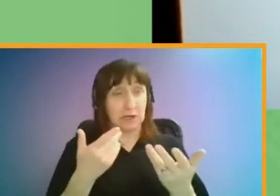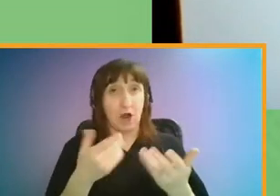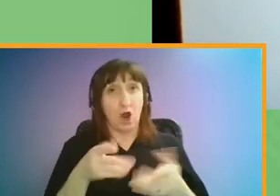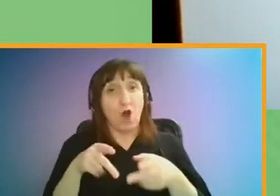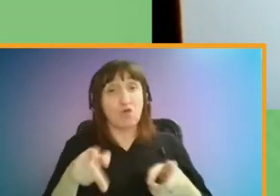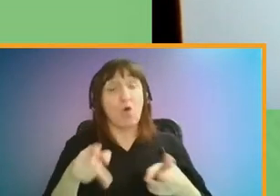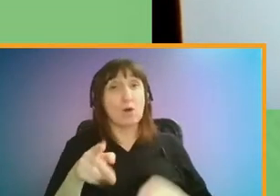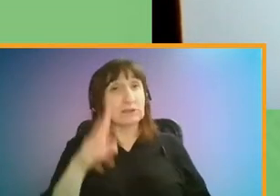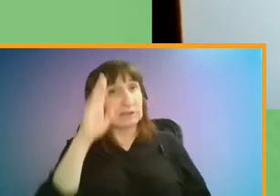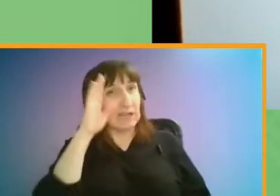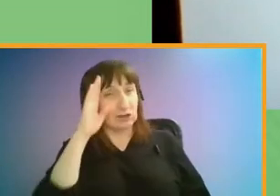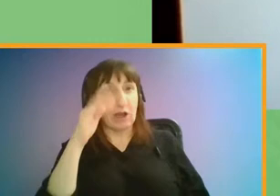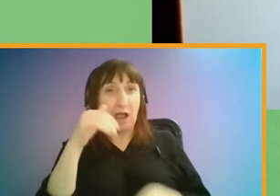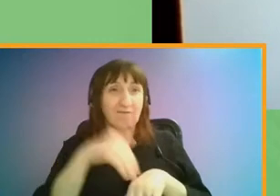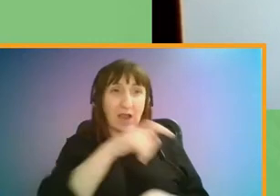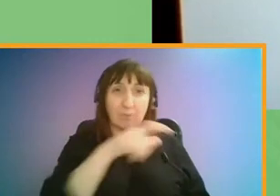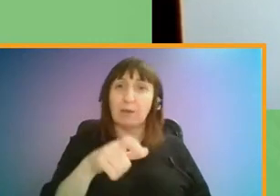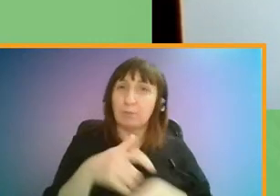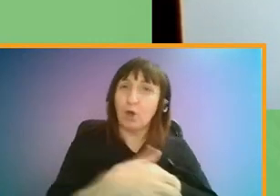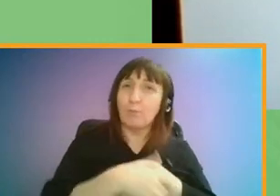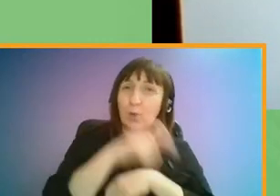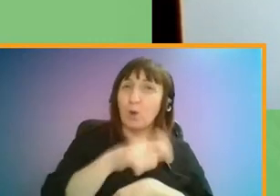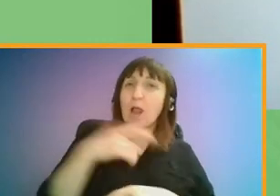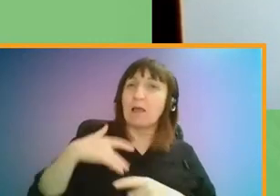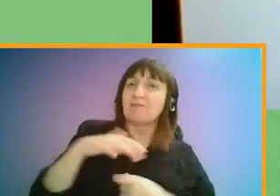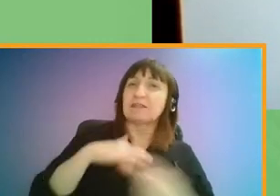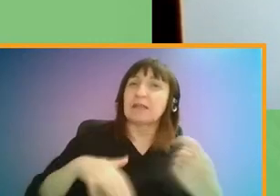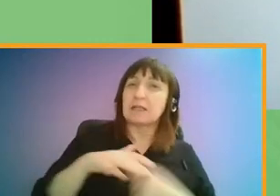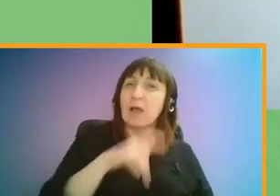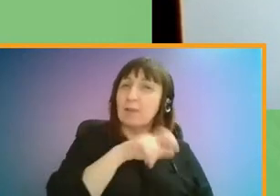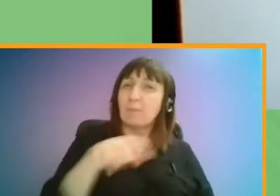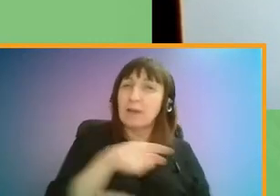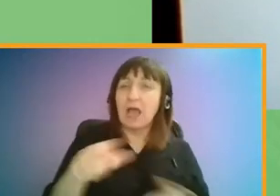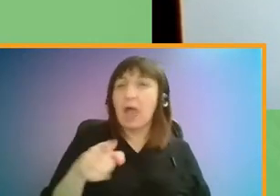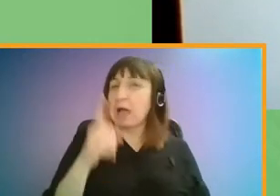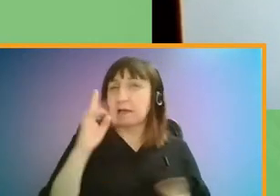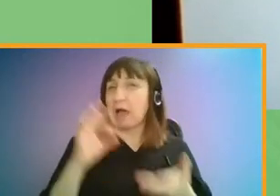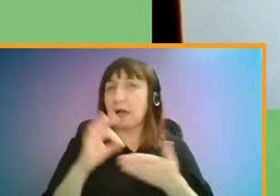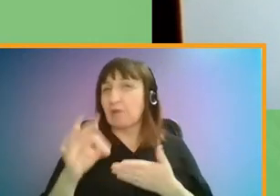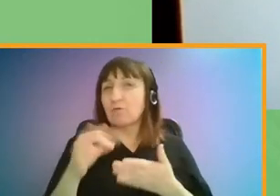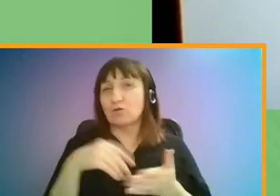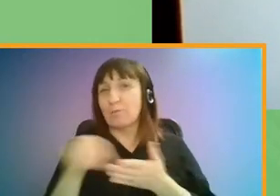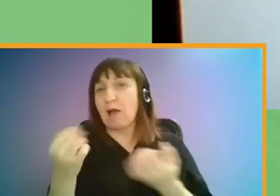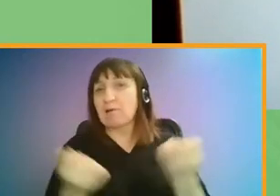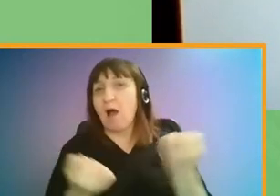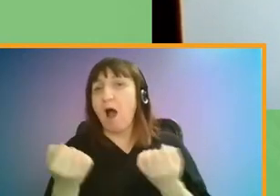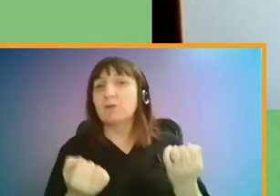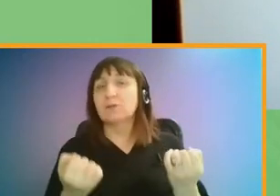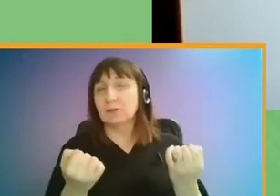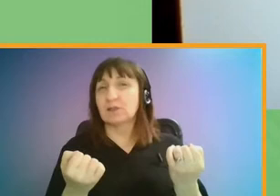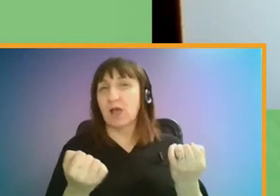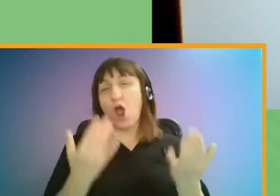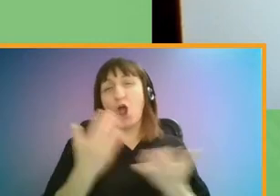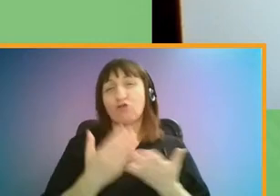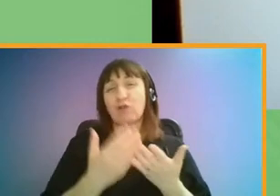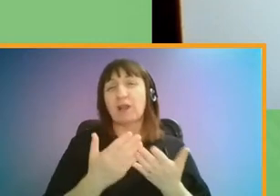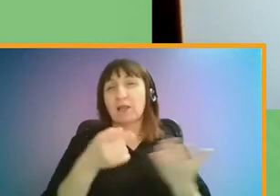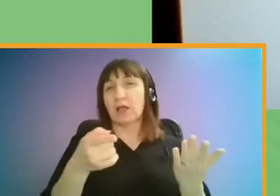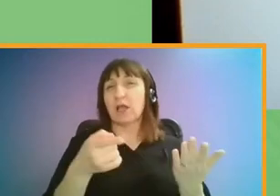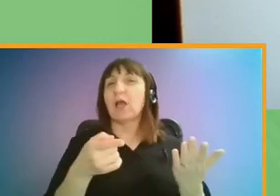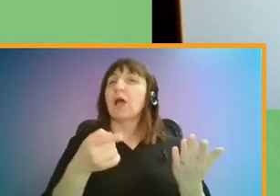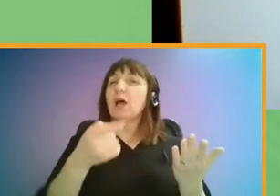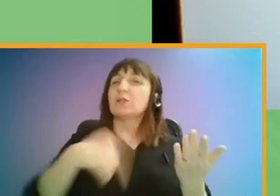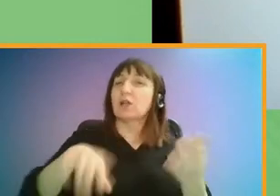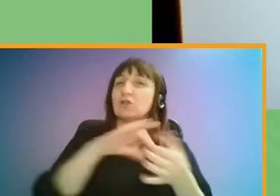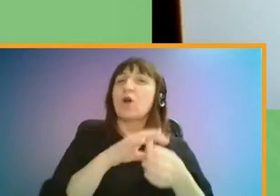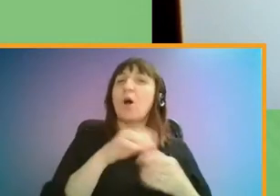the poorest members of our society, and they are the people who cannot afford cars. So, really, the effects fall disproportionately